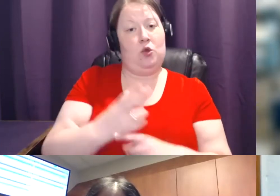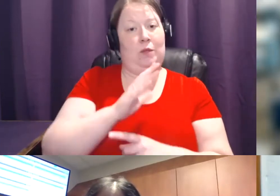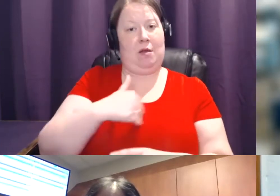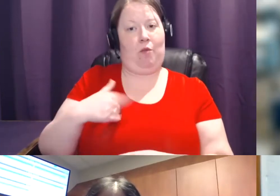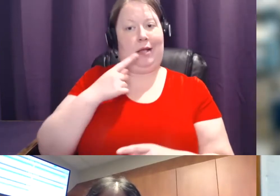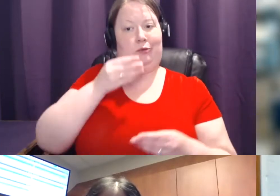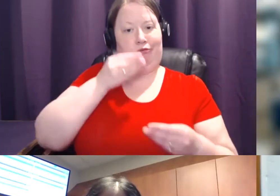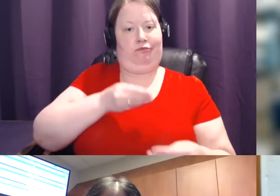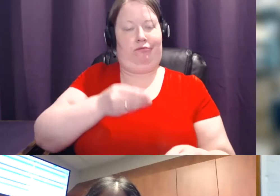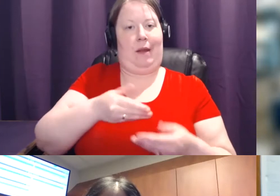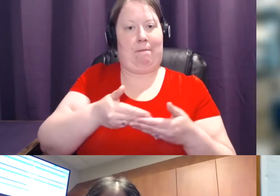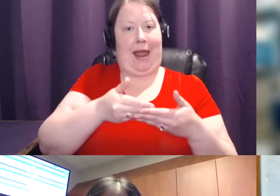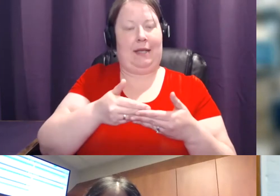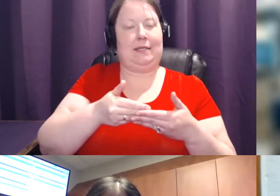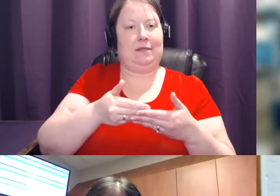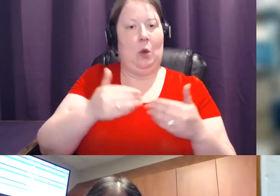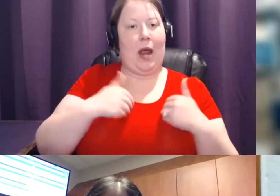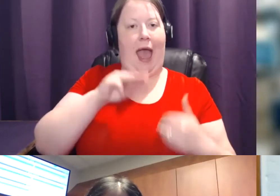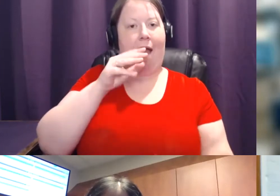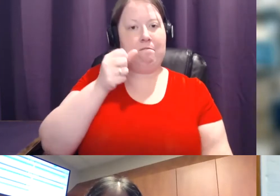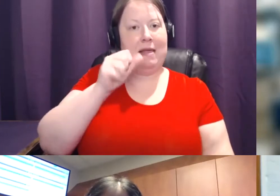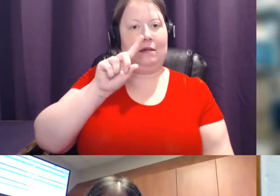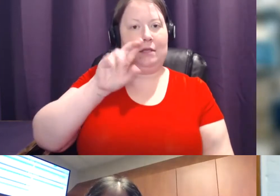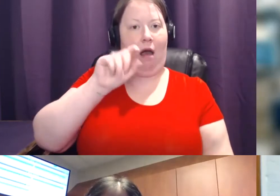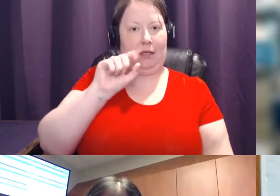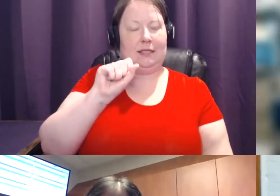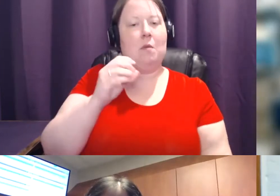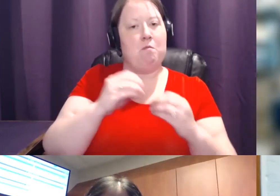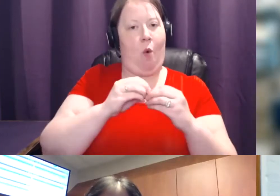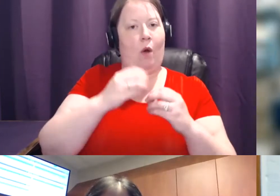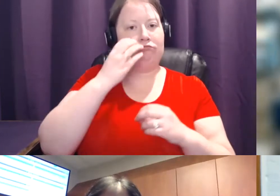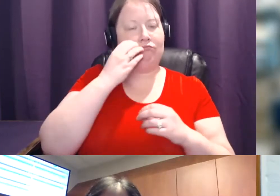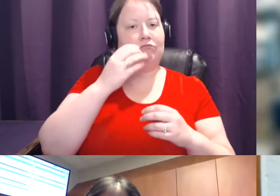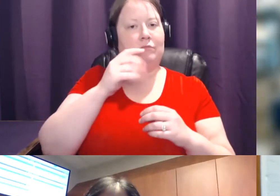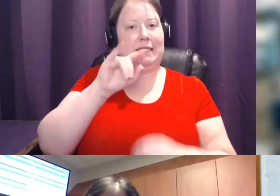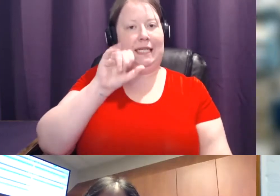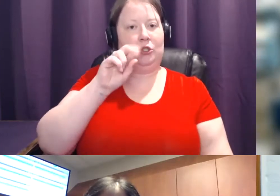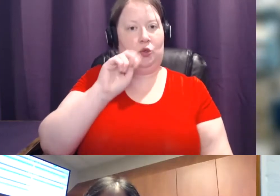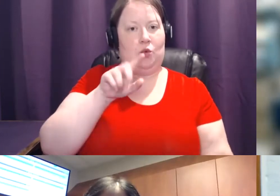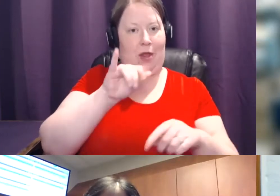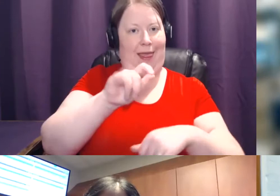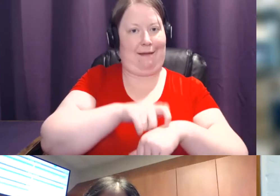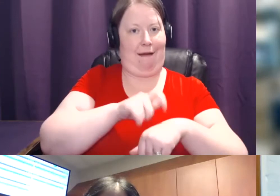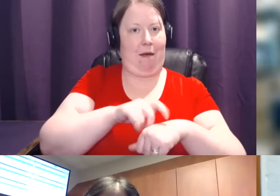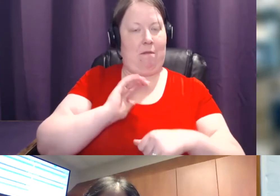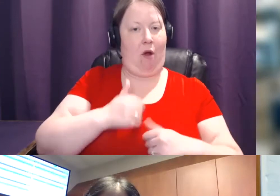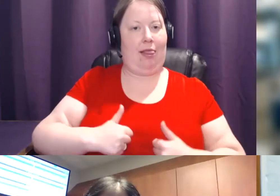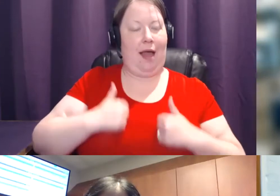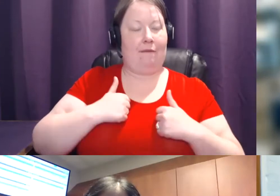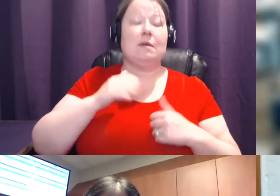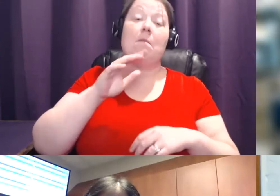have milk ducts and, you know, much denser tissue during that phase of our lives. But it is important to realize